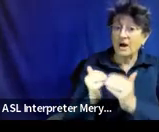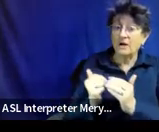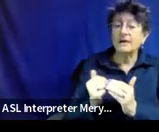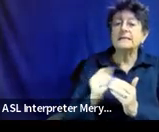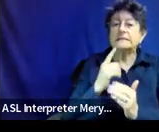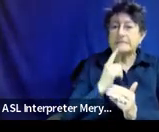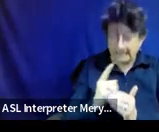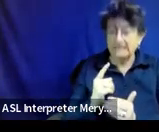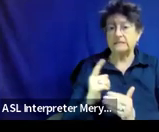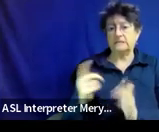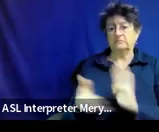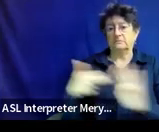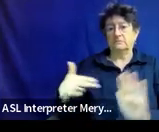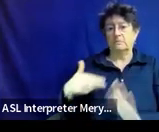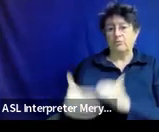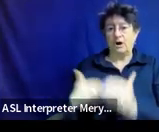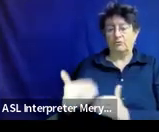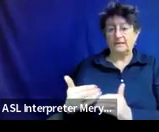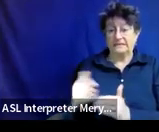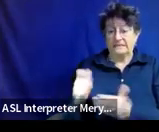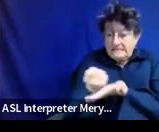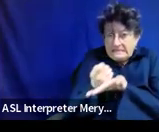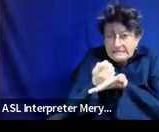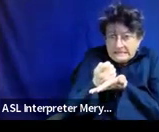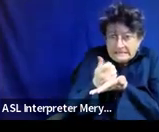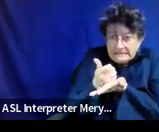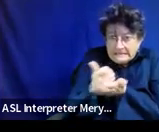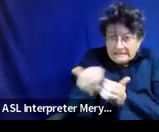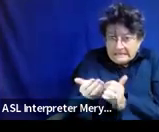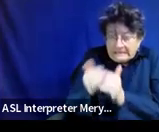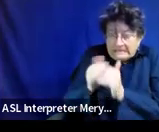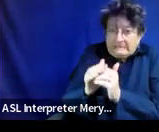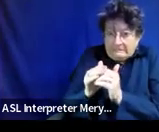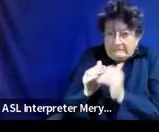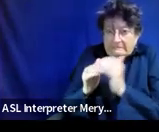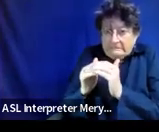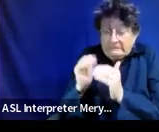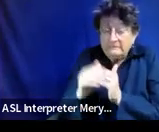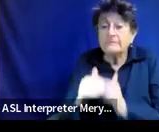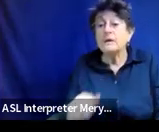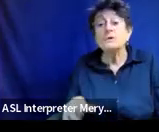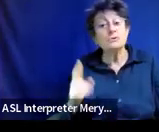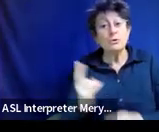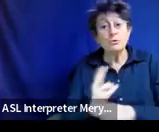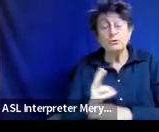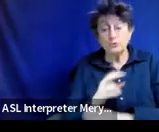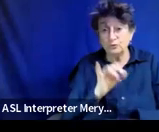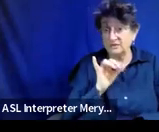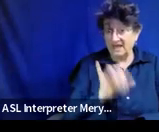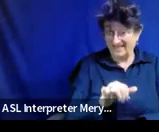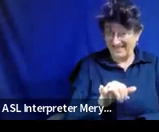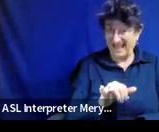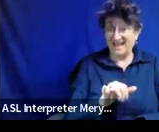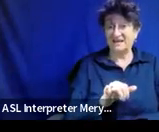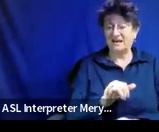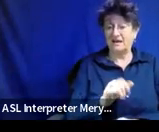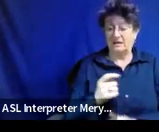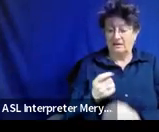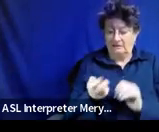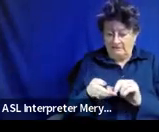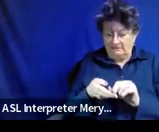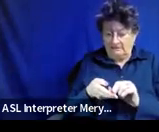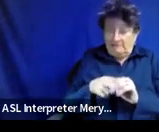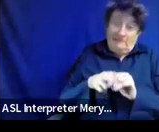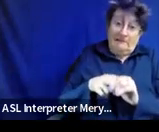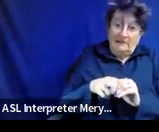so using that precedent, the hearing officer found in favor of the school district, because any progress